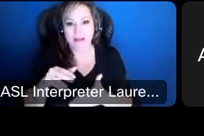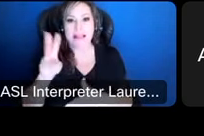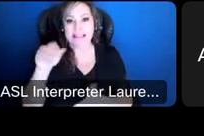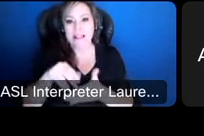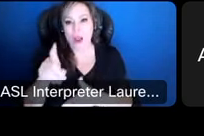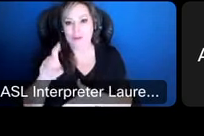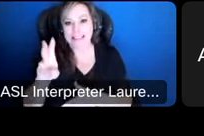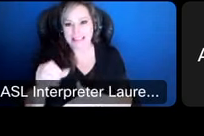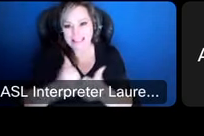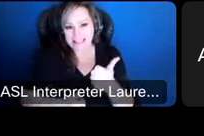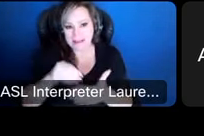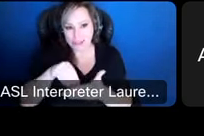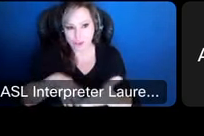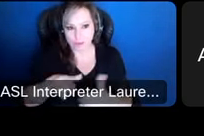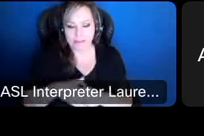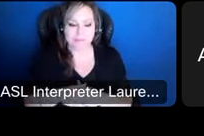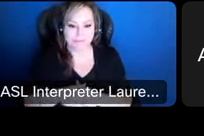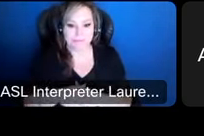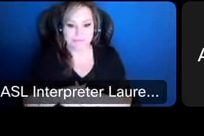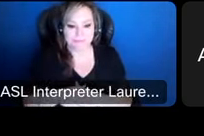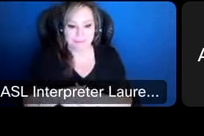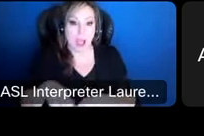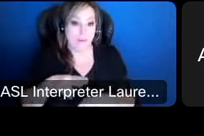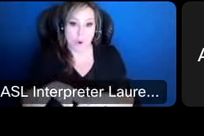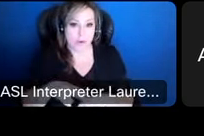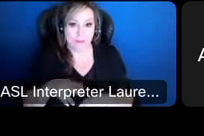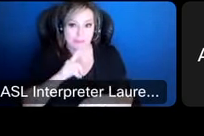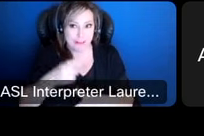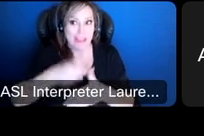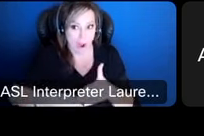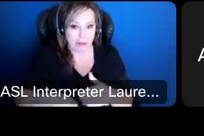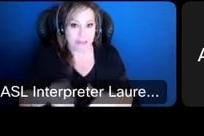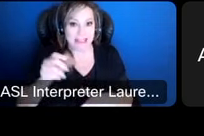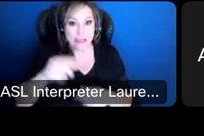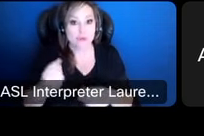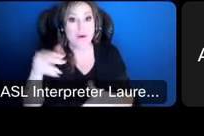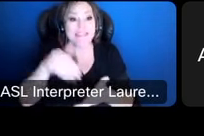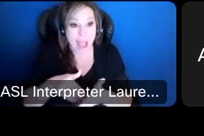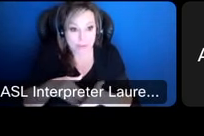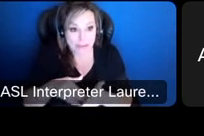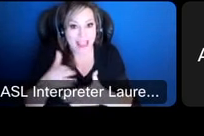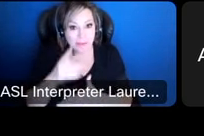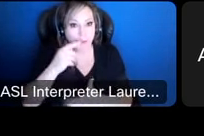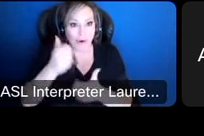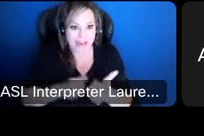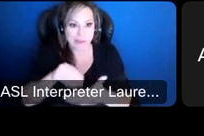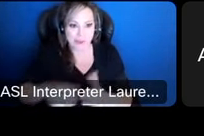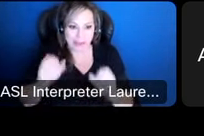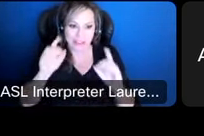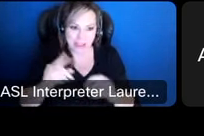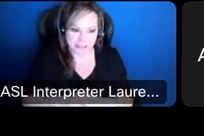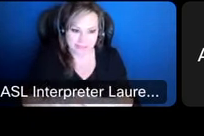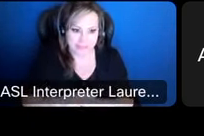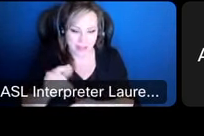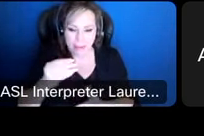per student of course it costs roughly ten to twelve thousand dollars on average to educate a student in the state of